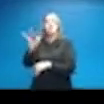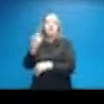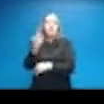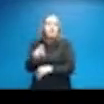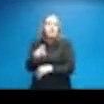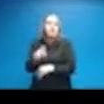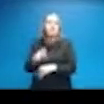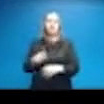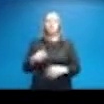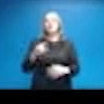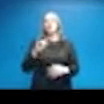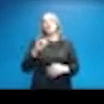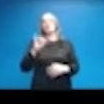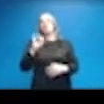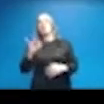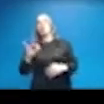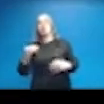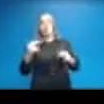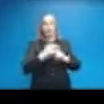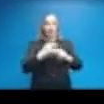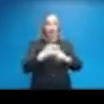out in the county. Your report.